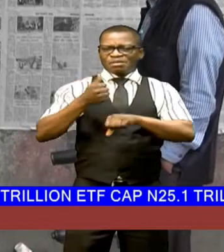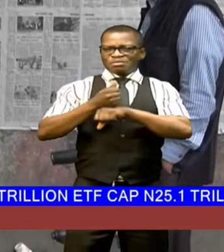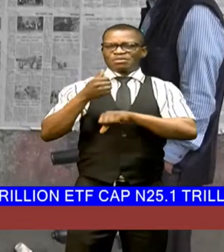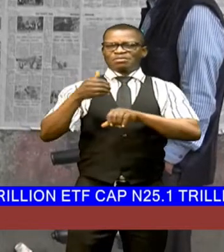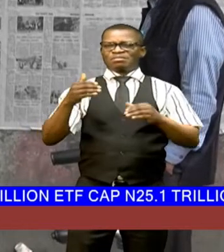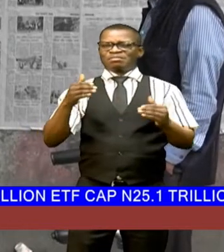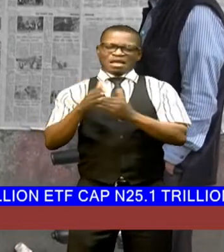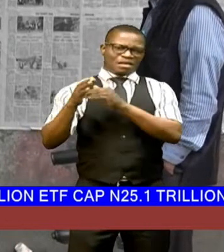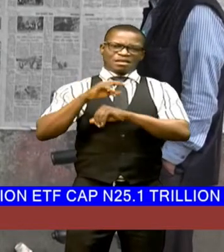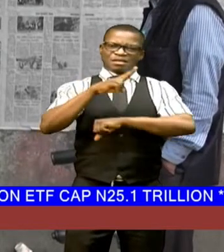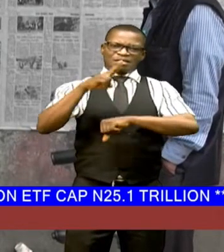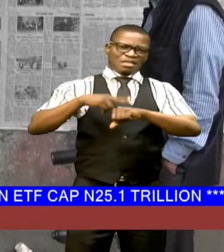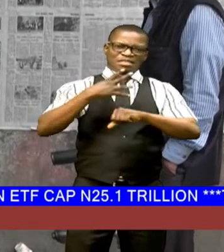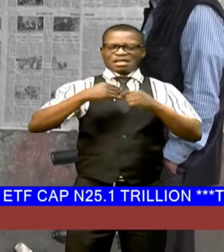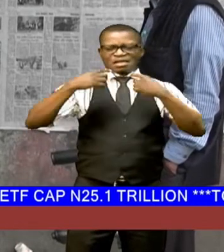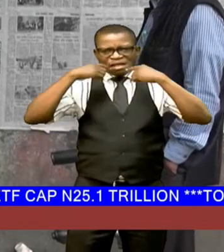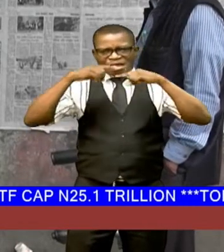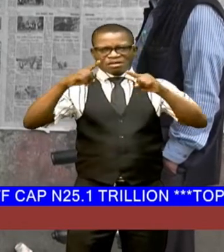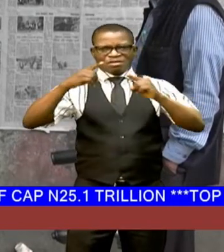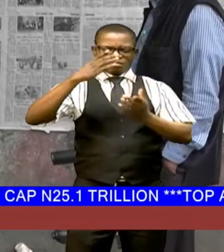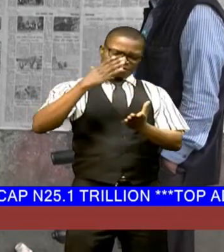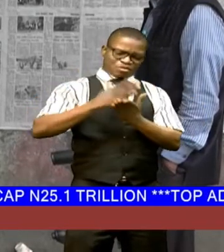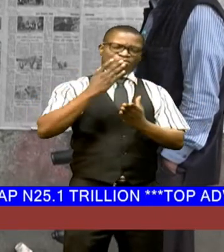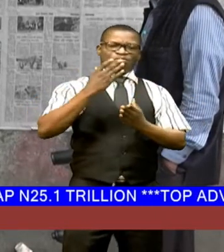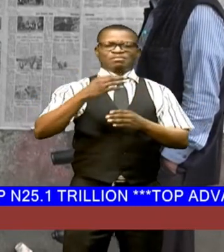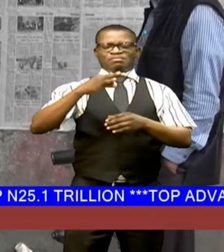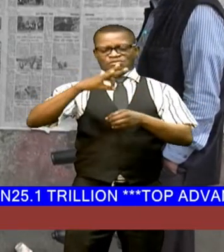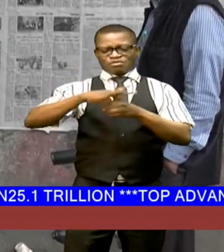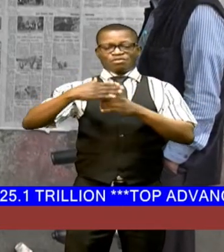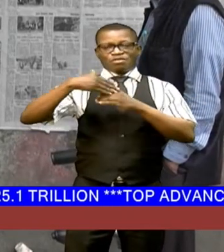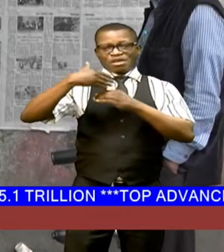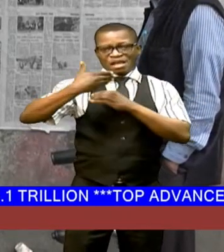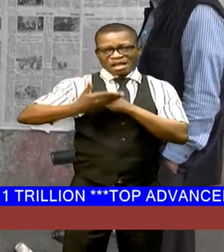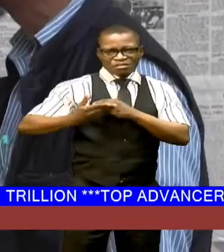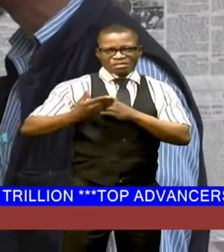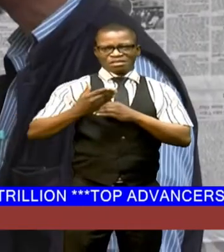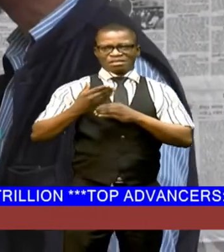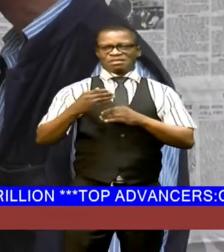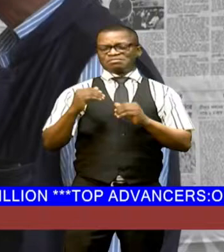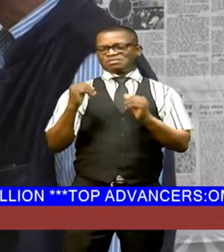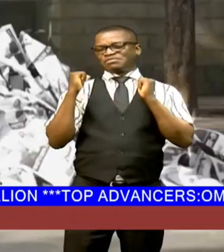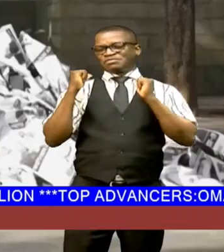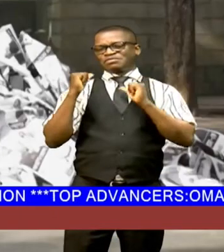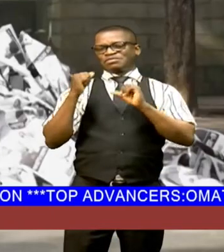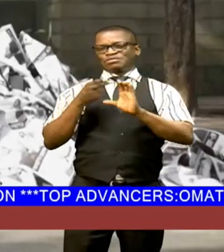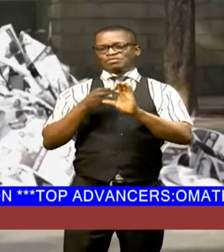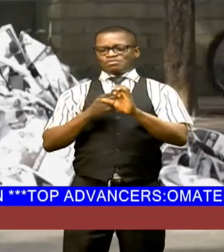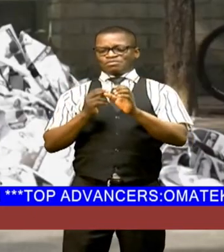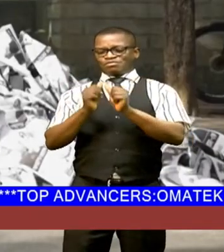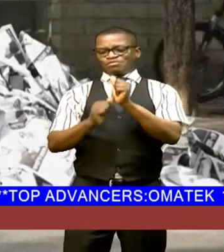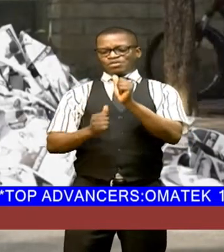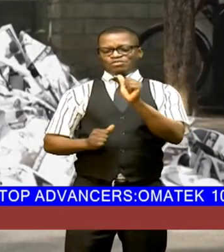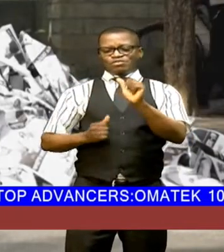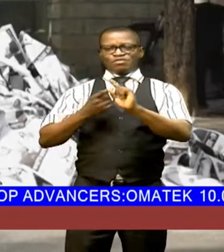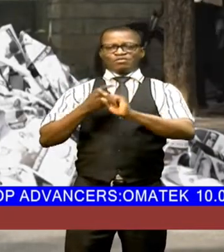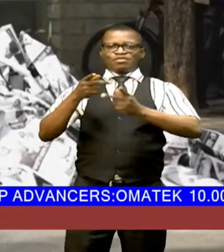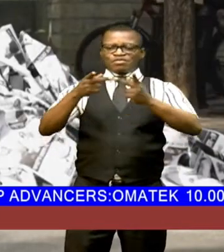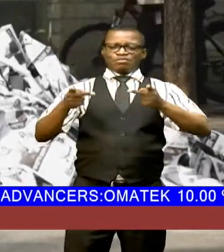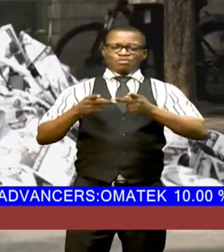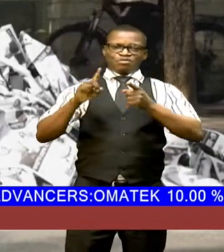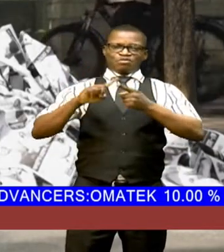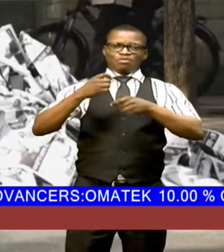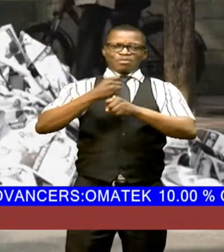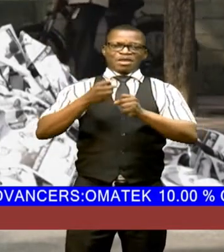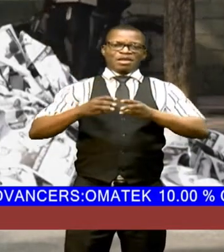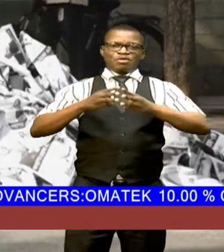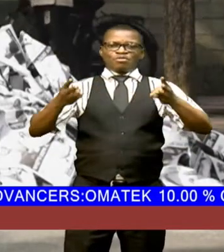of the poll and announced a boycott of the vote after hasina refused to step down from her post to make way for a neutral